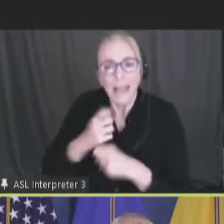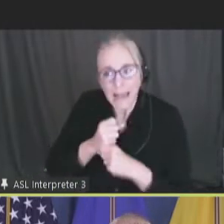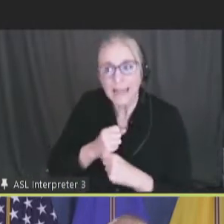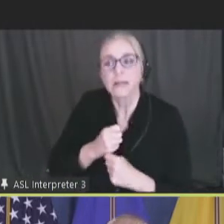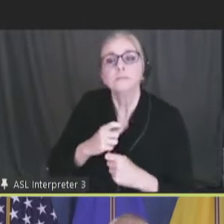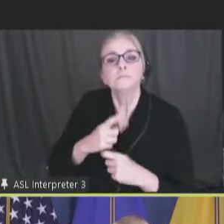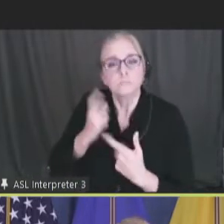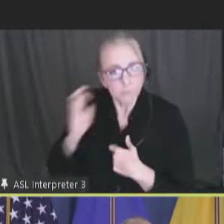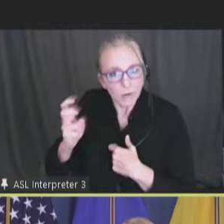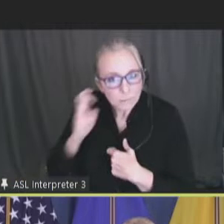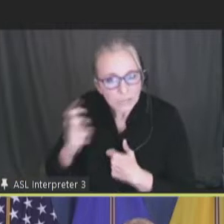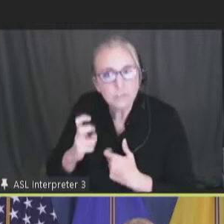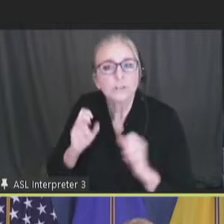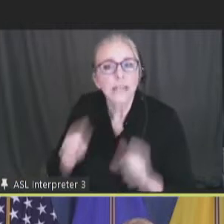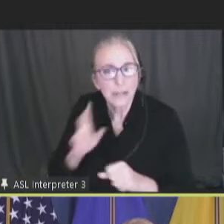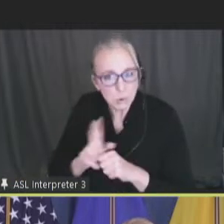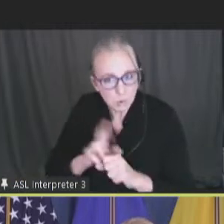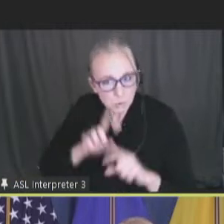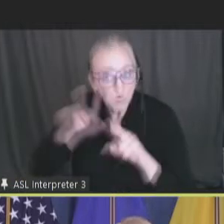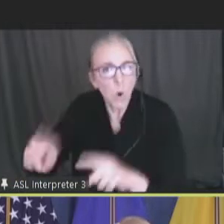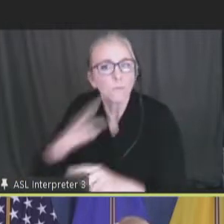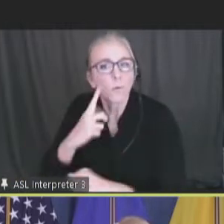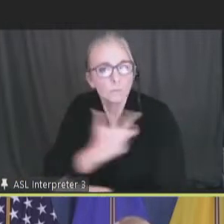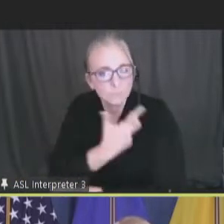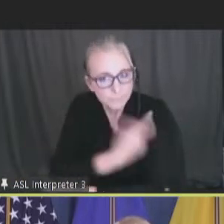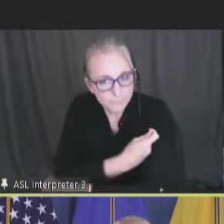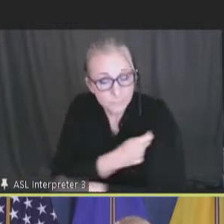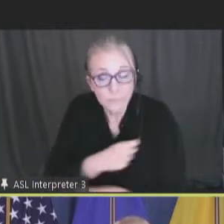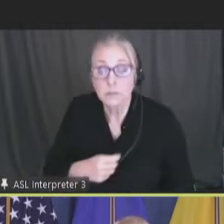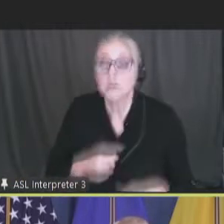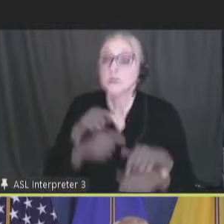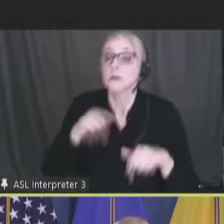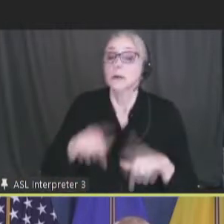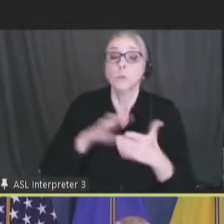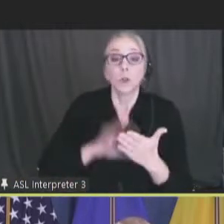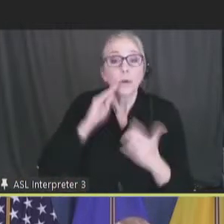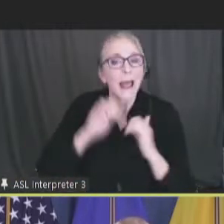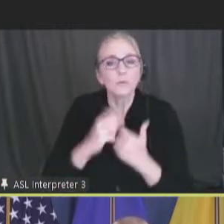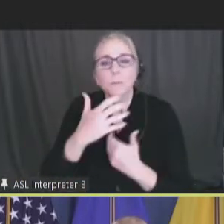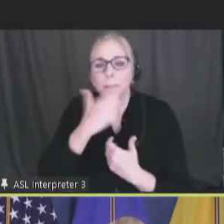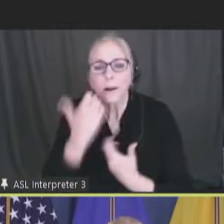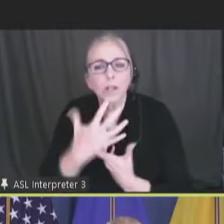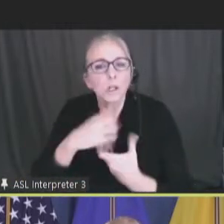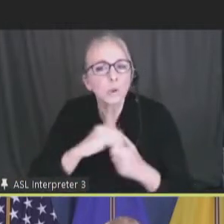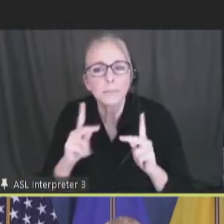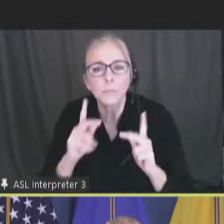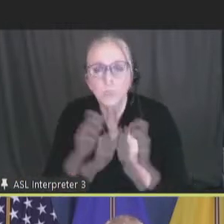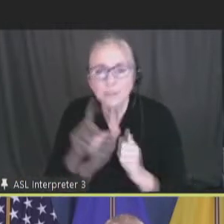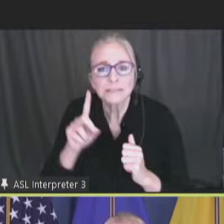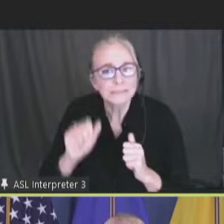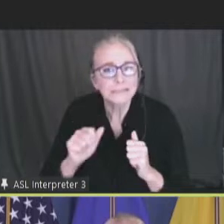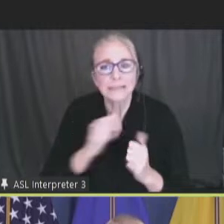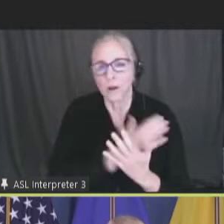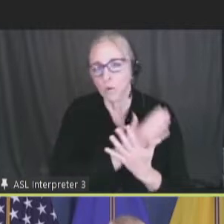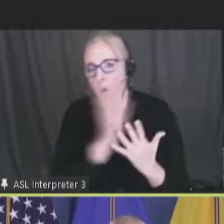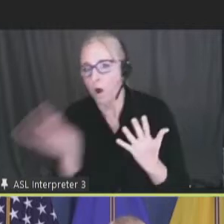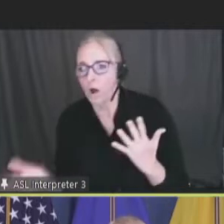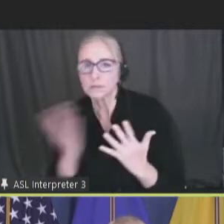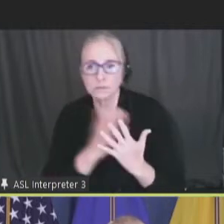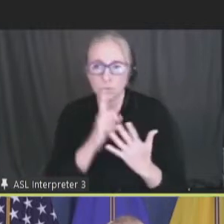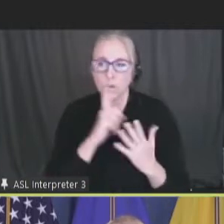and accessible transportation. In this session, we'll learn about ways to better include people with disabilities across our vaccination efforts.